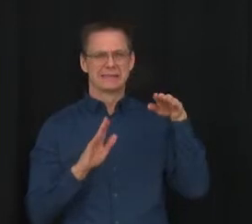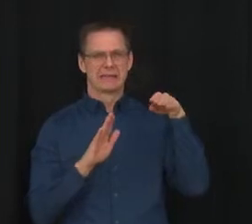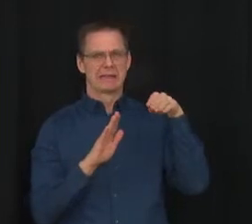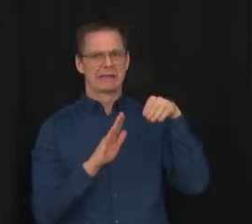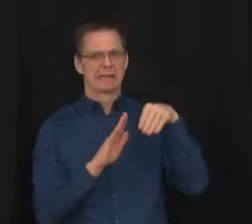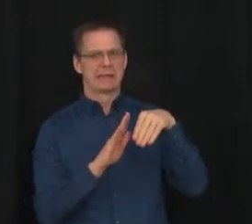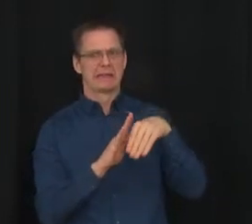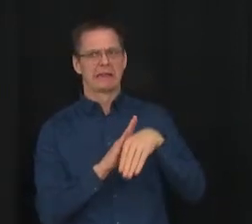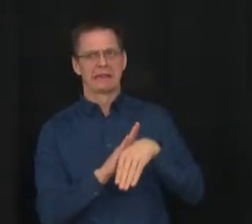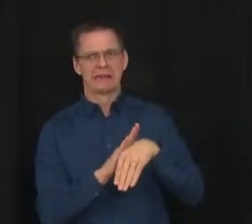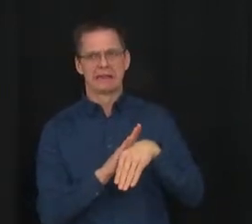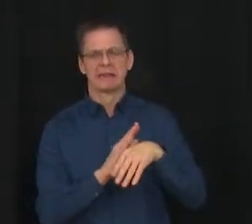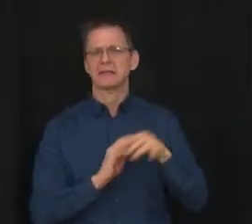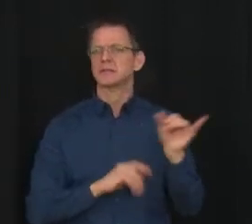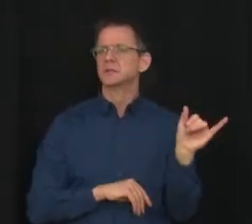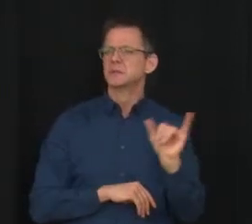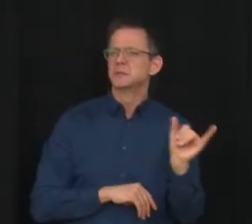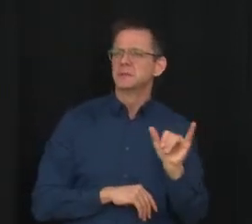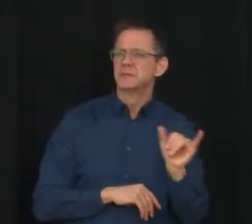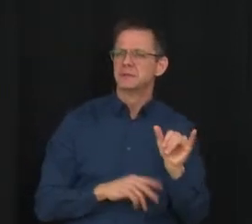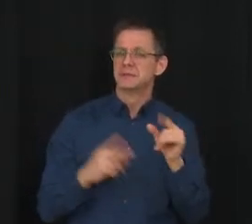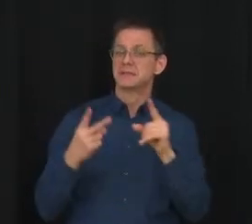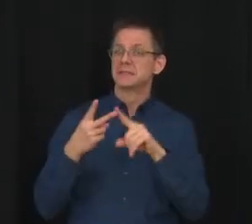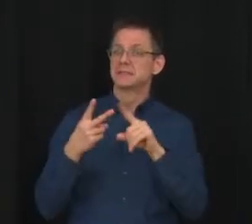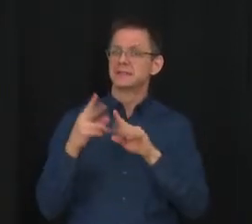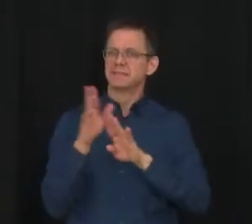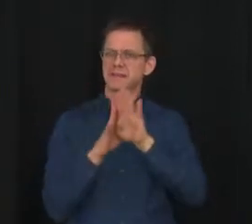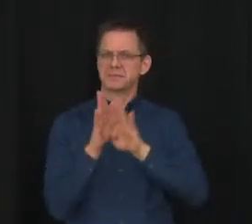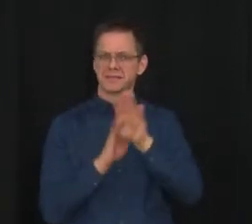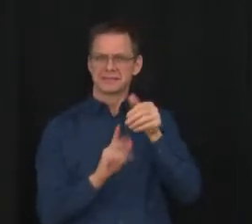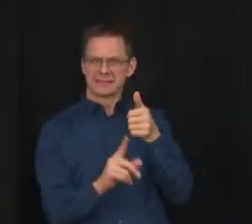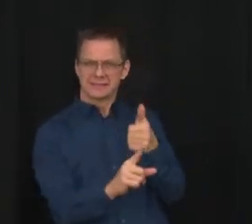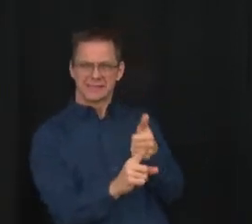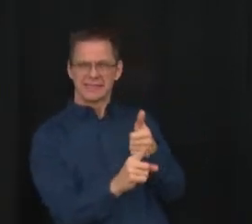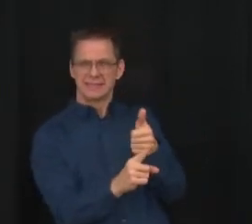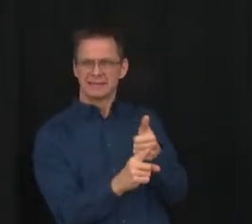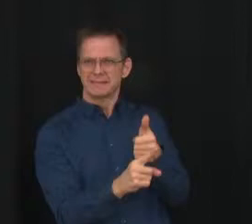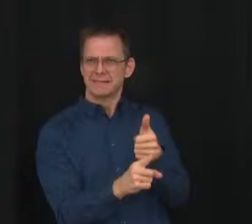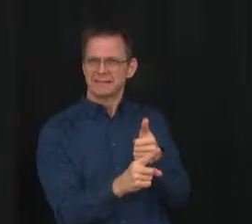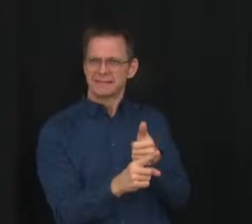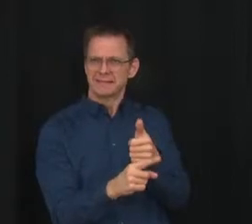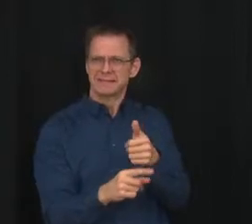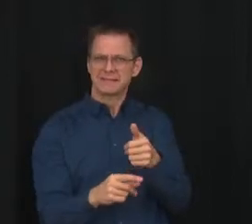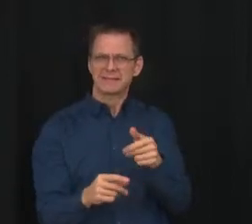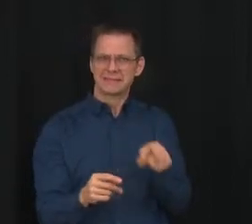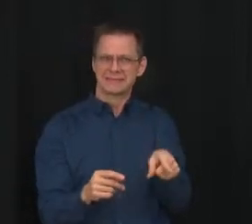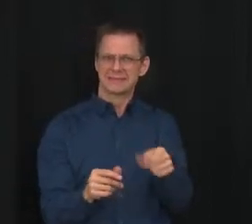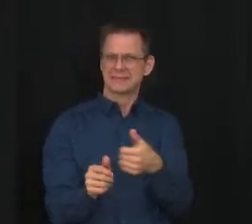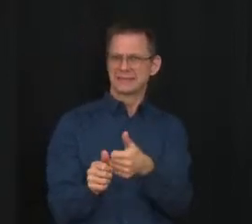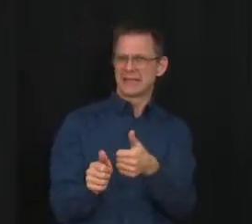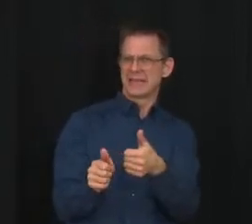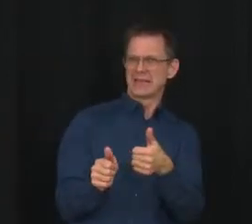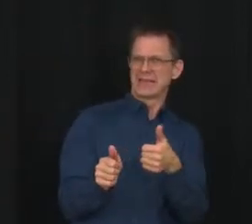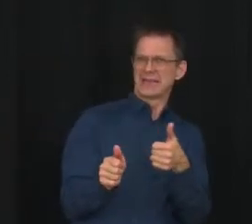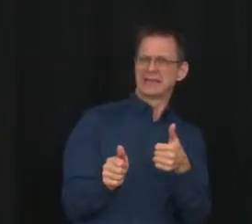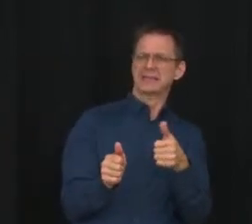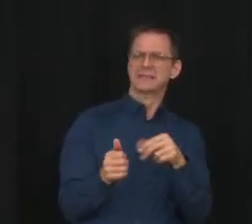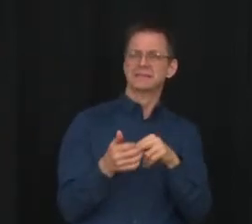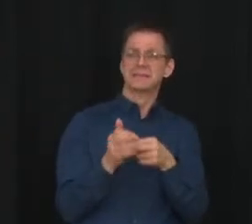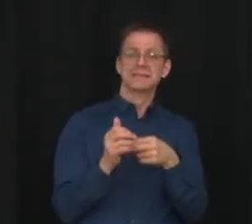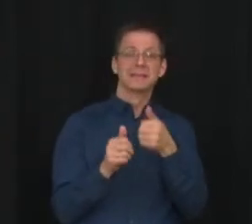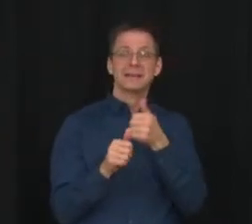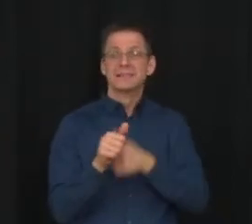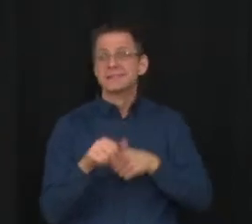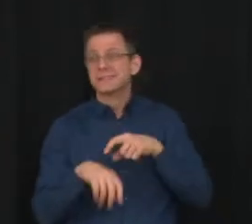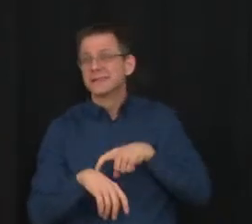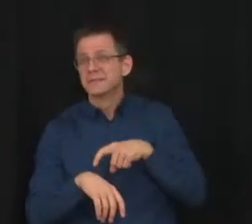past two years. And so every incremental loss of in-person school time adds up. And so this